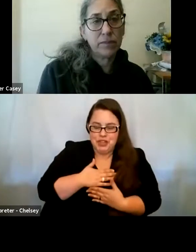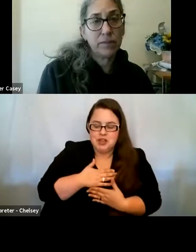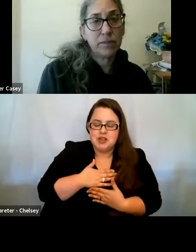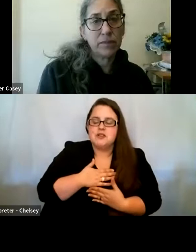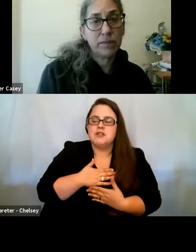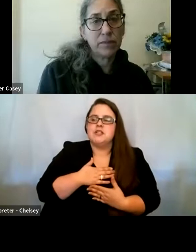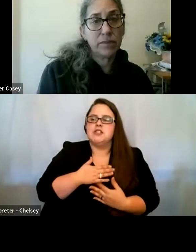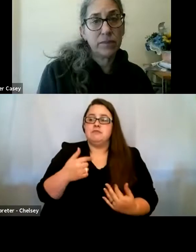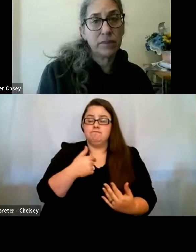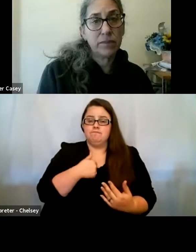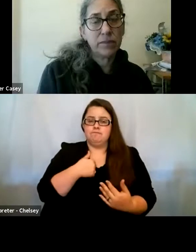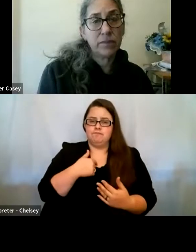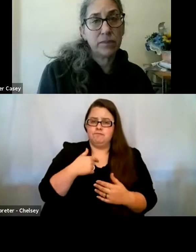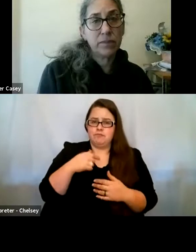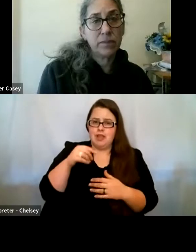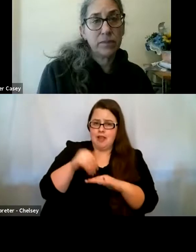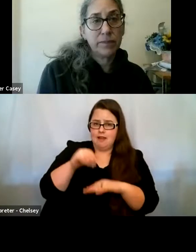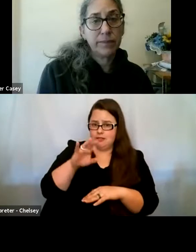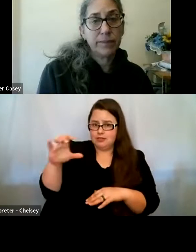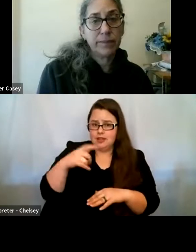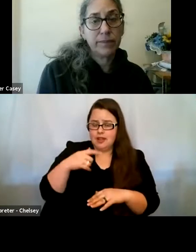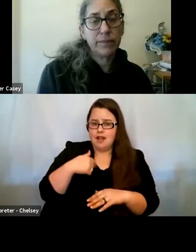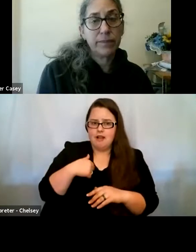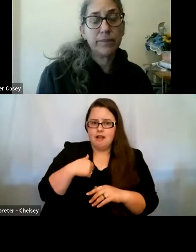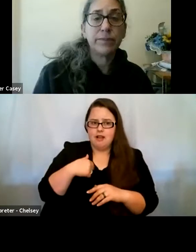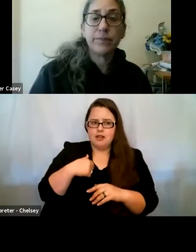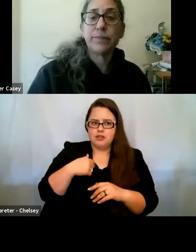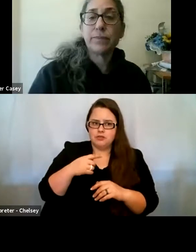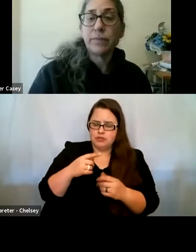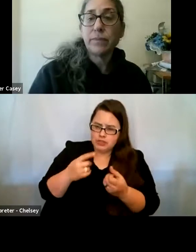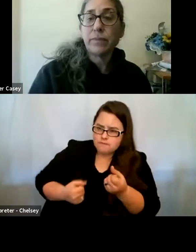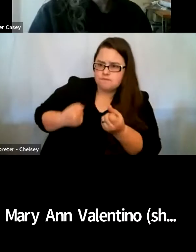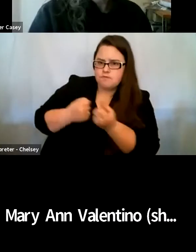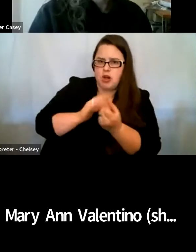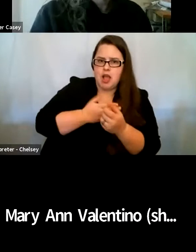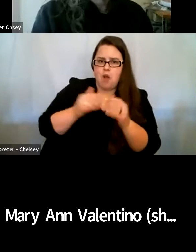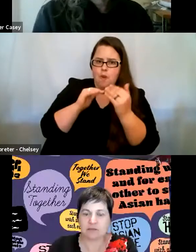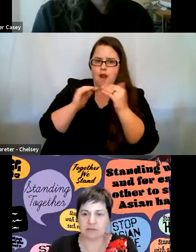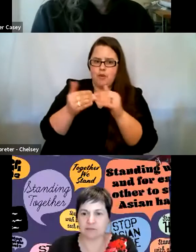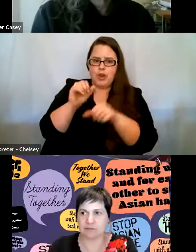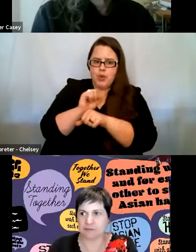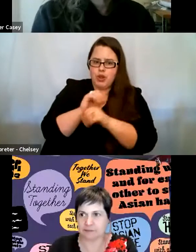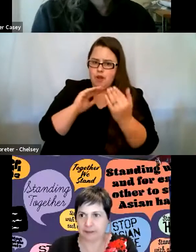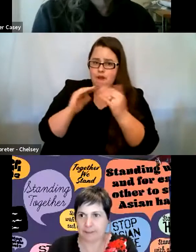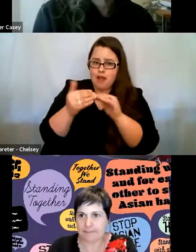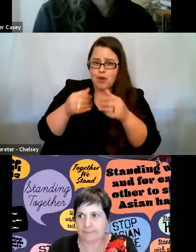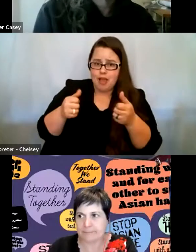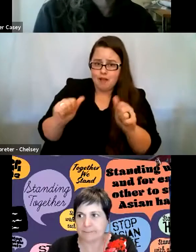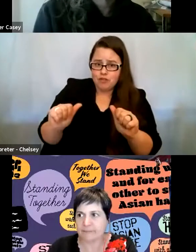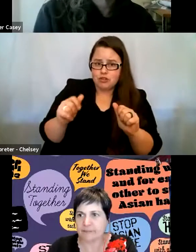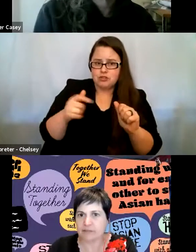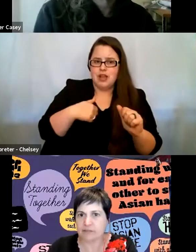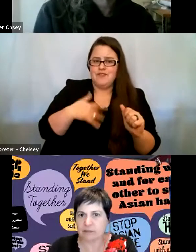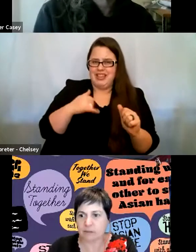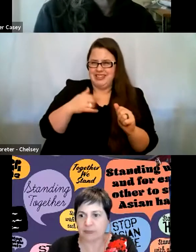the Fresno City College who really champions, um, our equity work and our equity efforts, I feel like this is kind of a